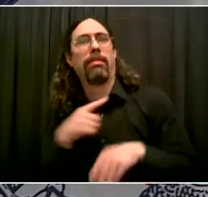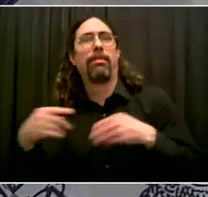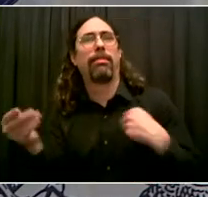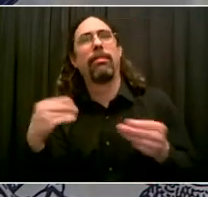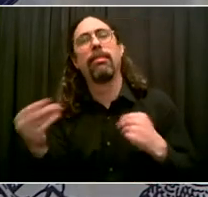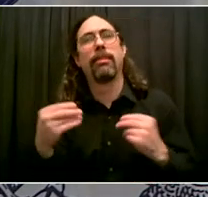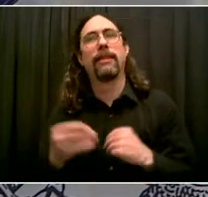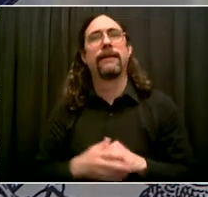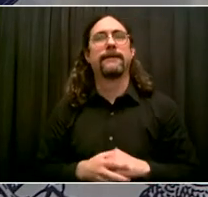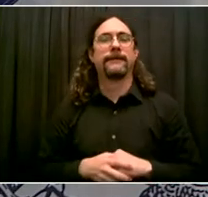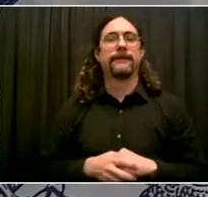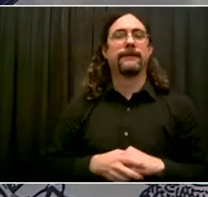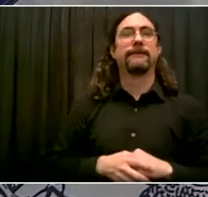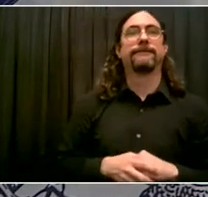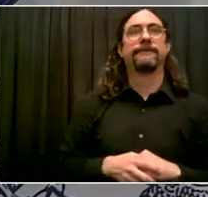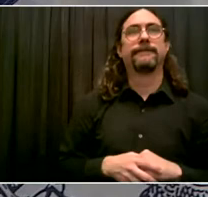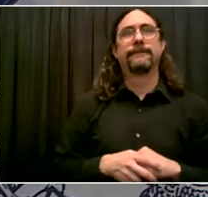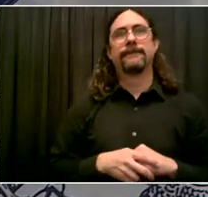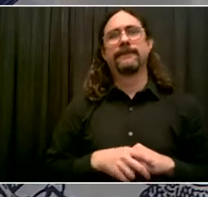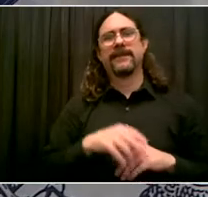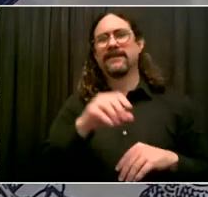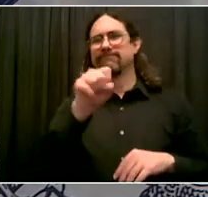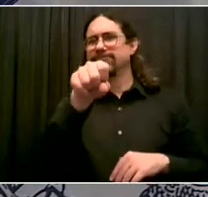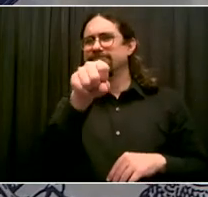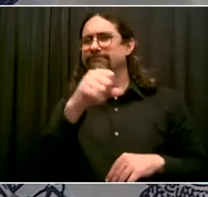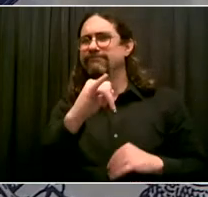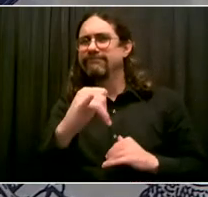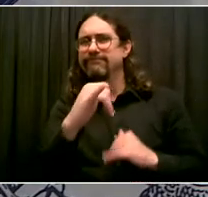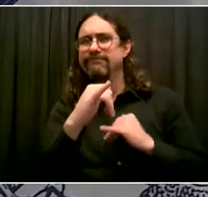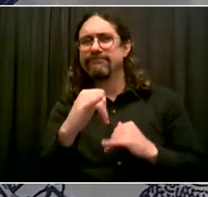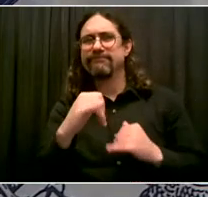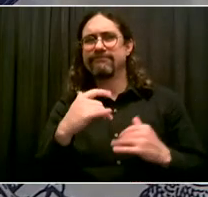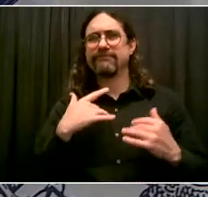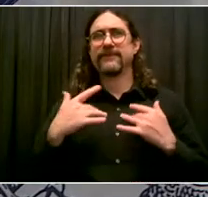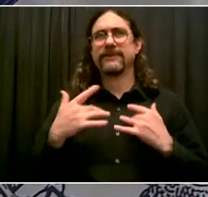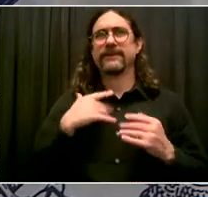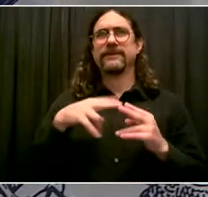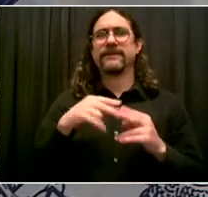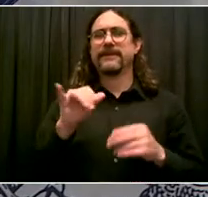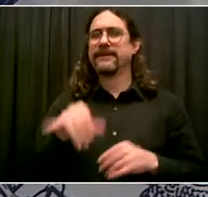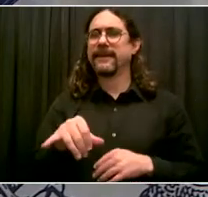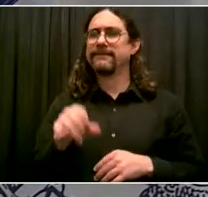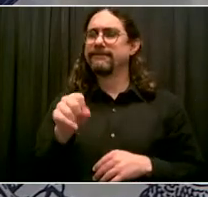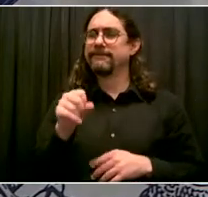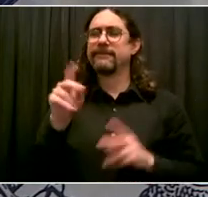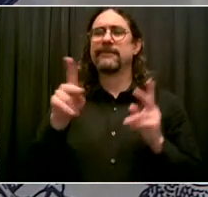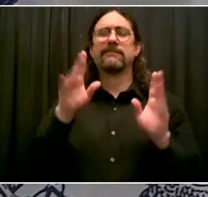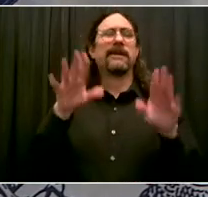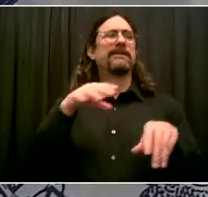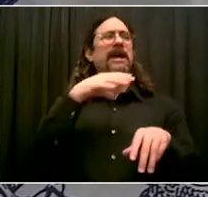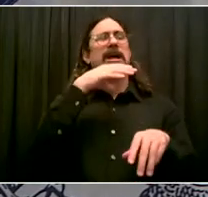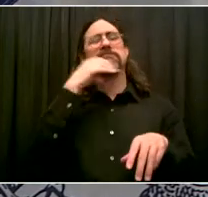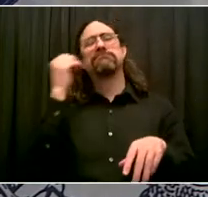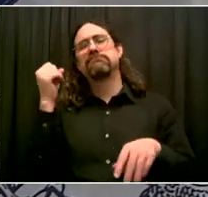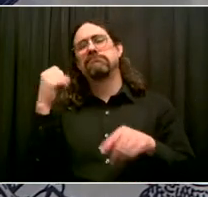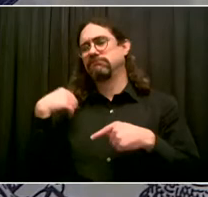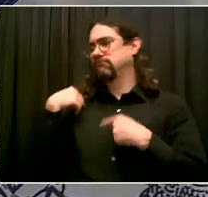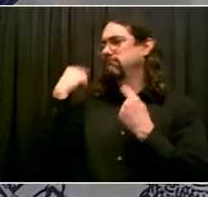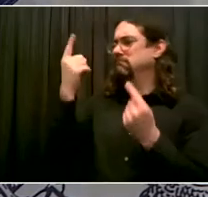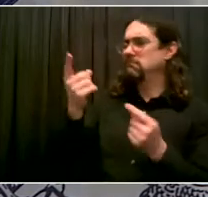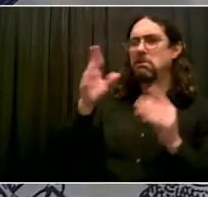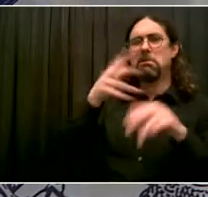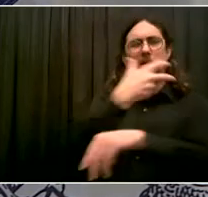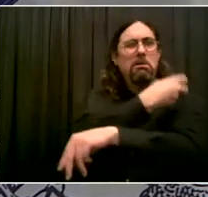standards. I've been watching, our health teams have been watching, and we were worried about keeping vigilant. We don't want overconfidence. But I think in general, New Yorkers went through